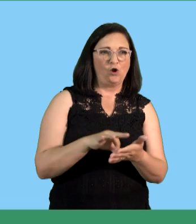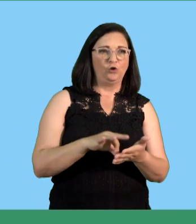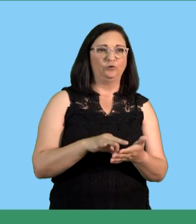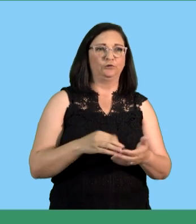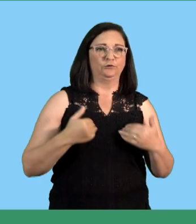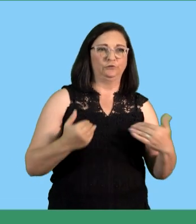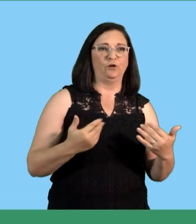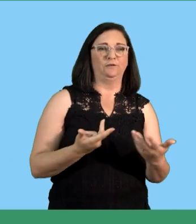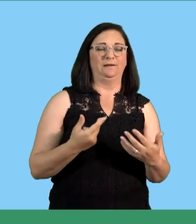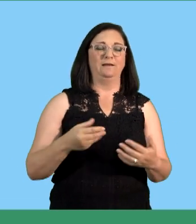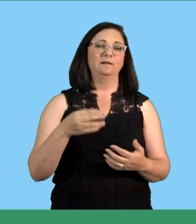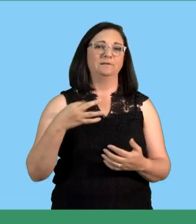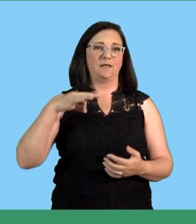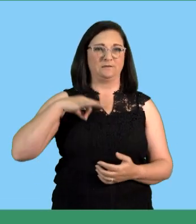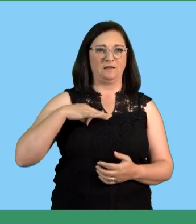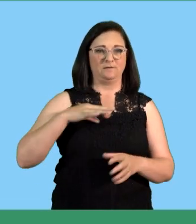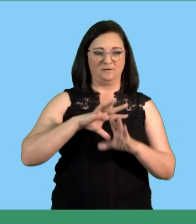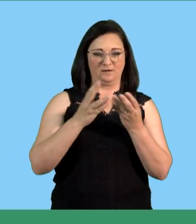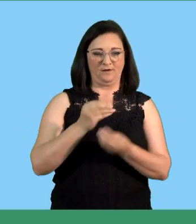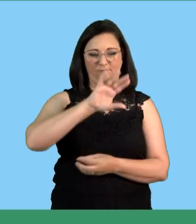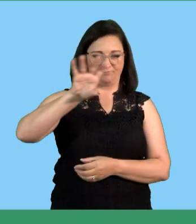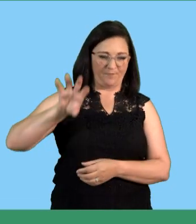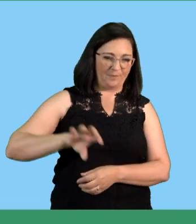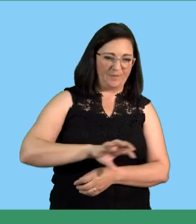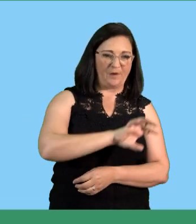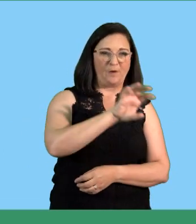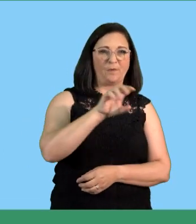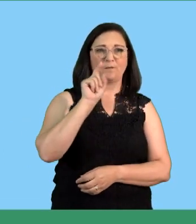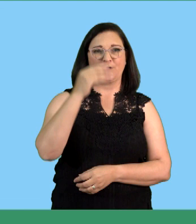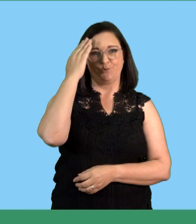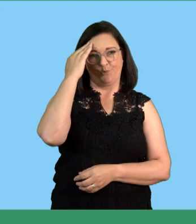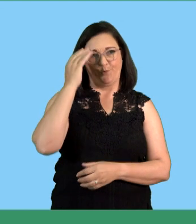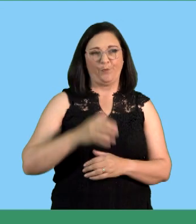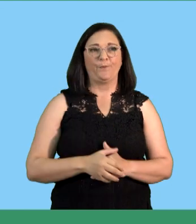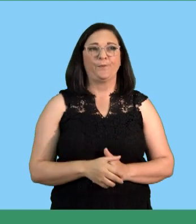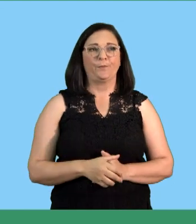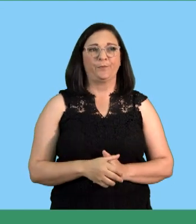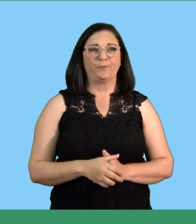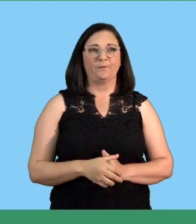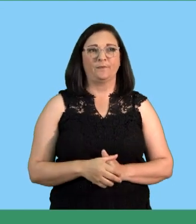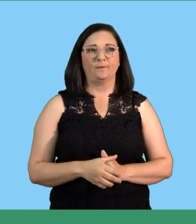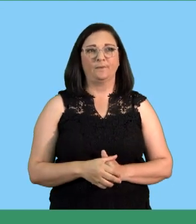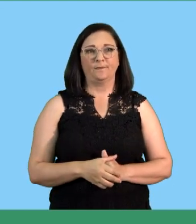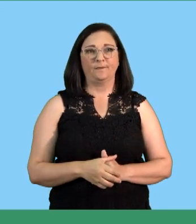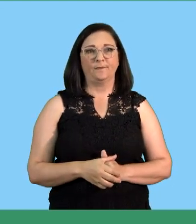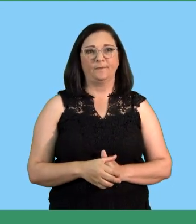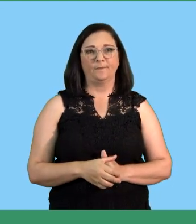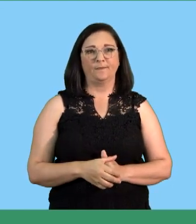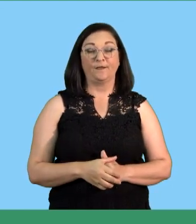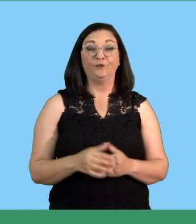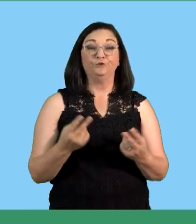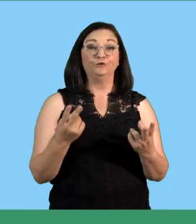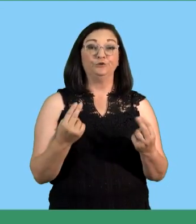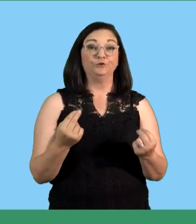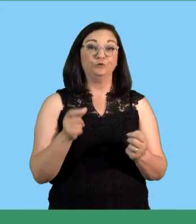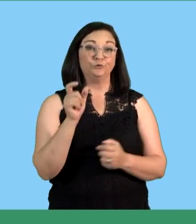salaries all of these uh all of those are aspects of the human resource function right so these are the